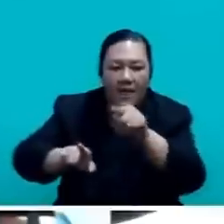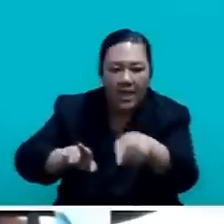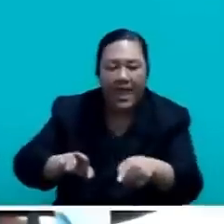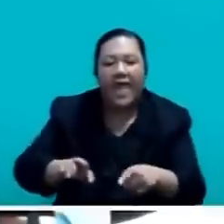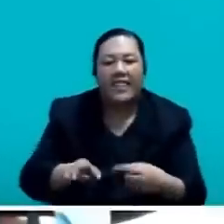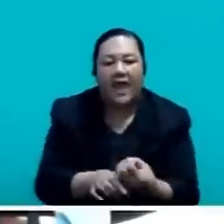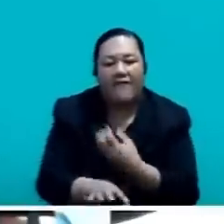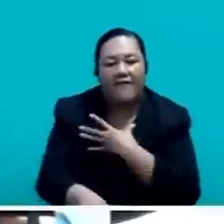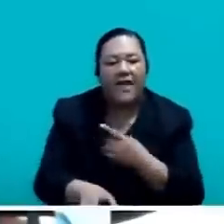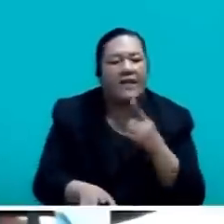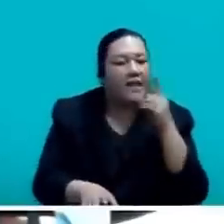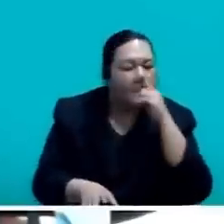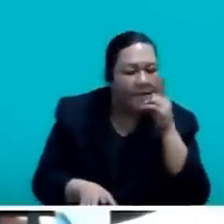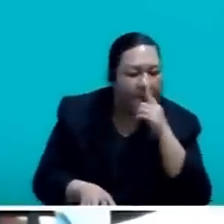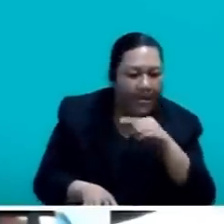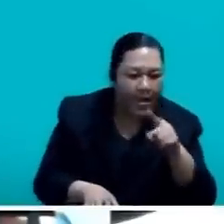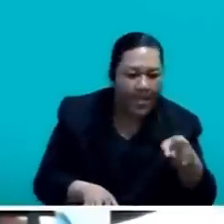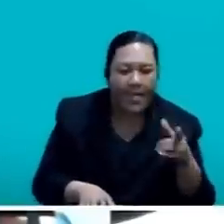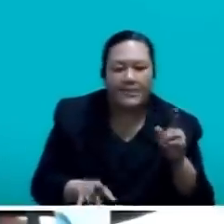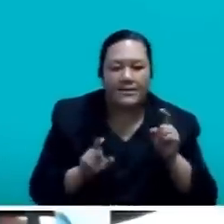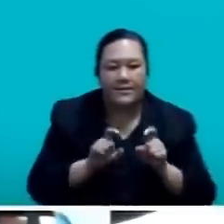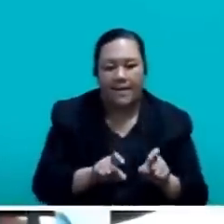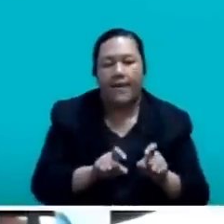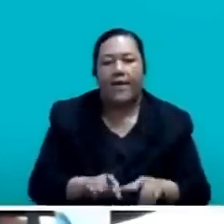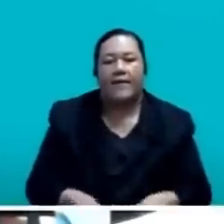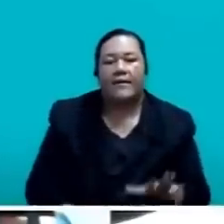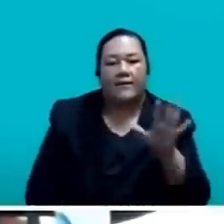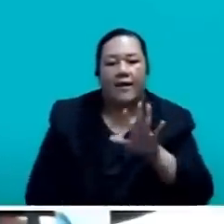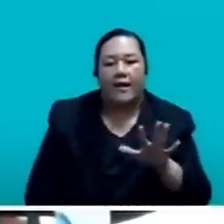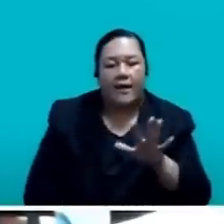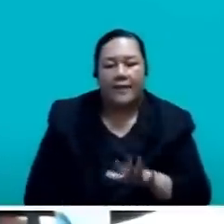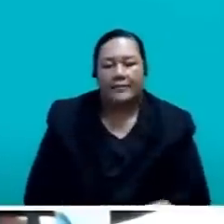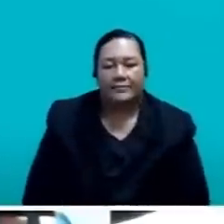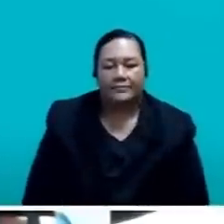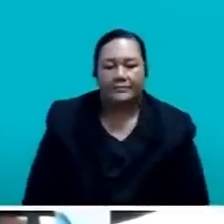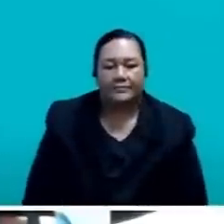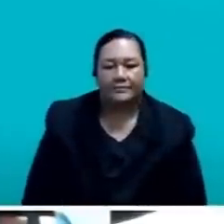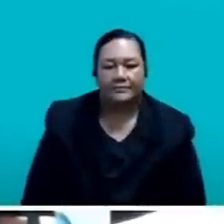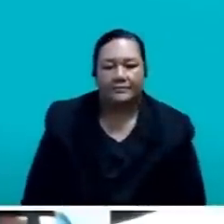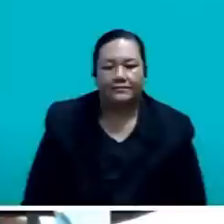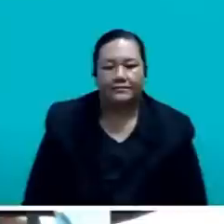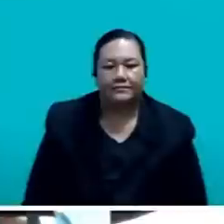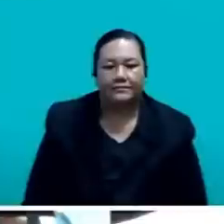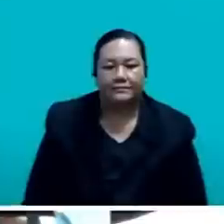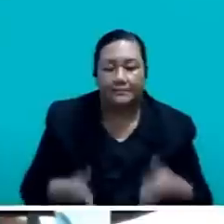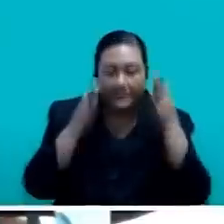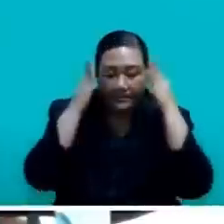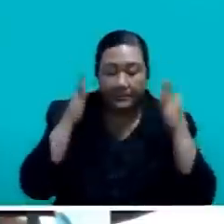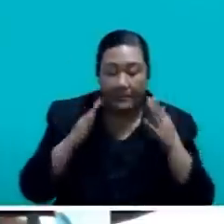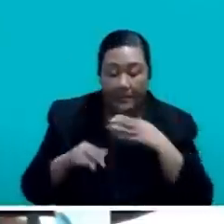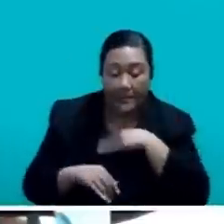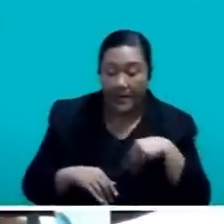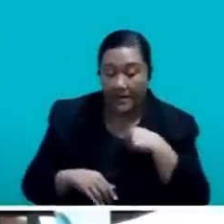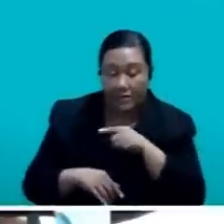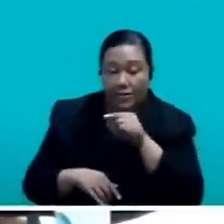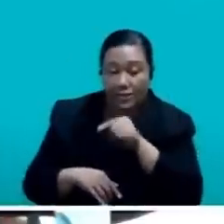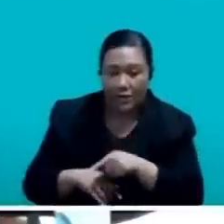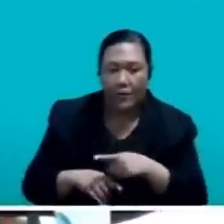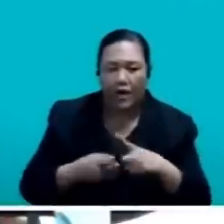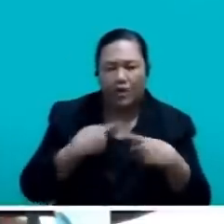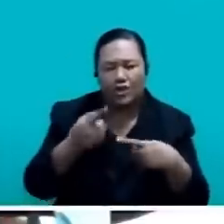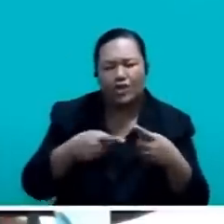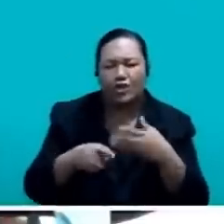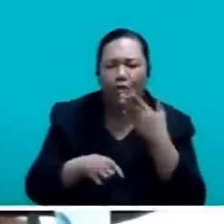those in that area. Mr. Speaker, the Ministry will also continue its work in